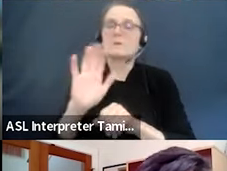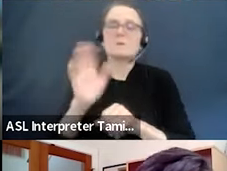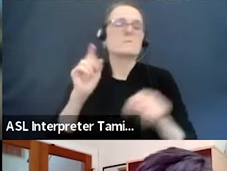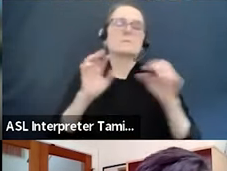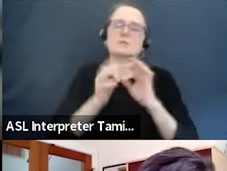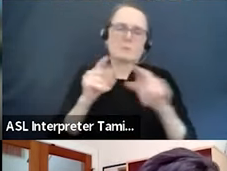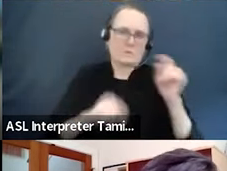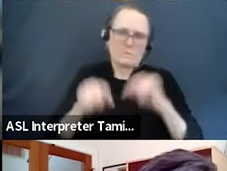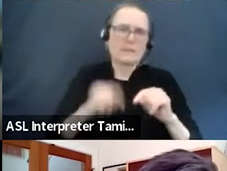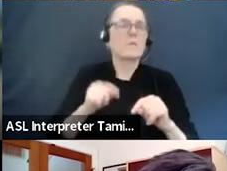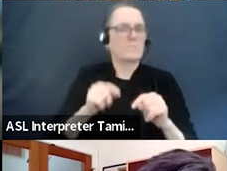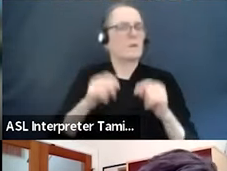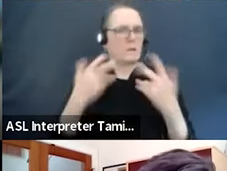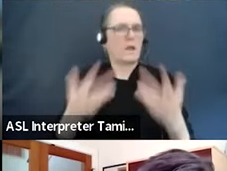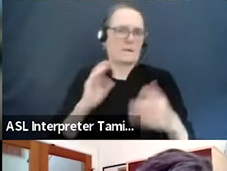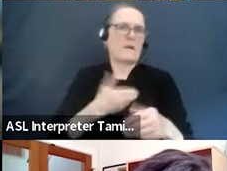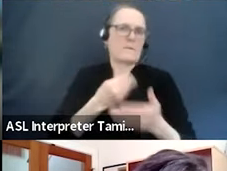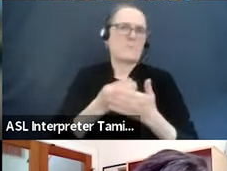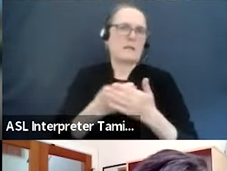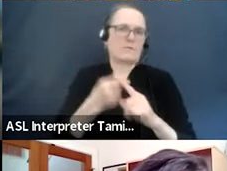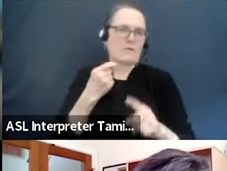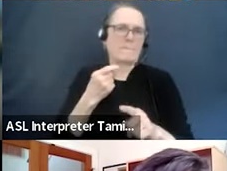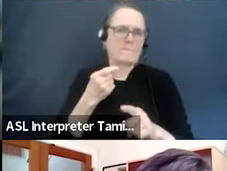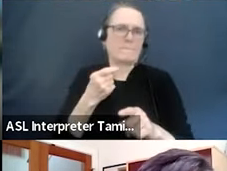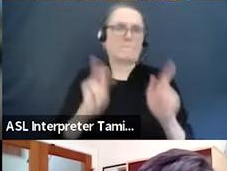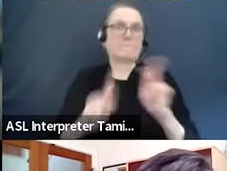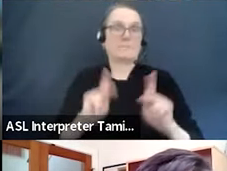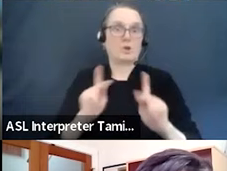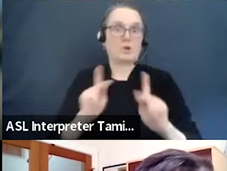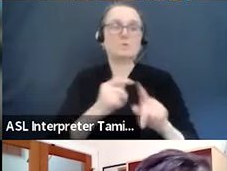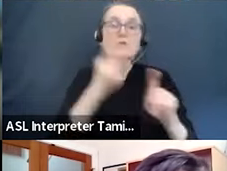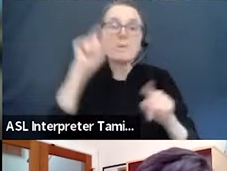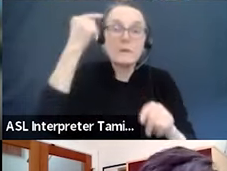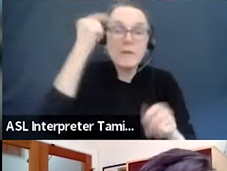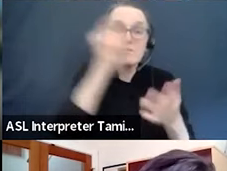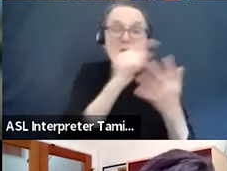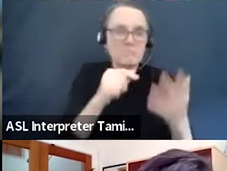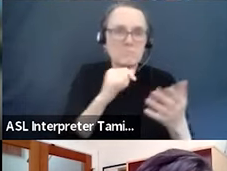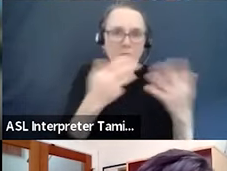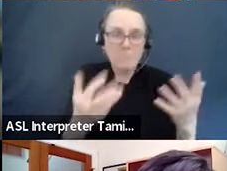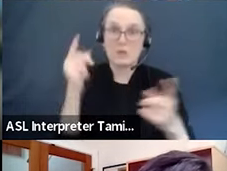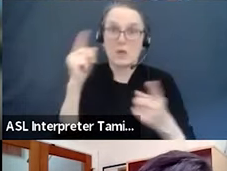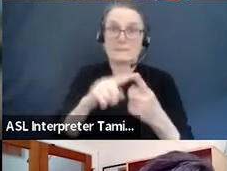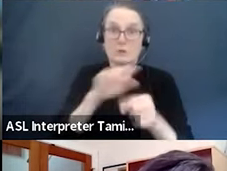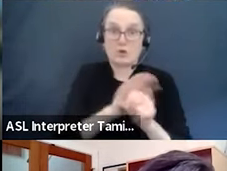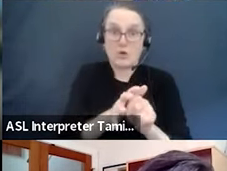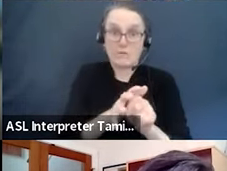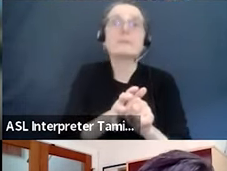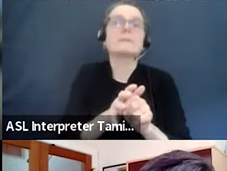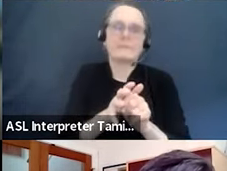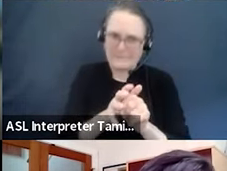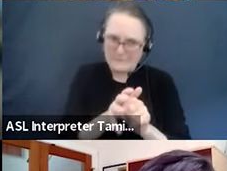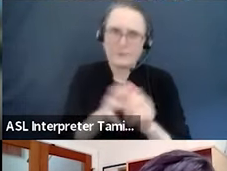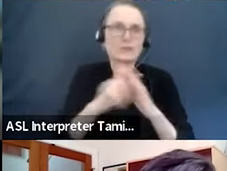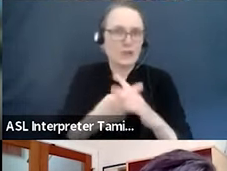staff, that has full-time financial people, you know, during COVID that has a grant writer like me that has all kinds of